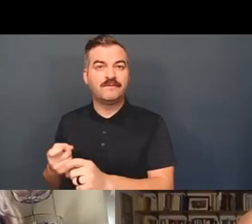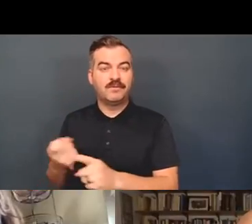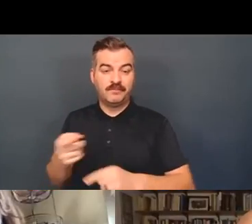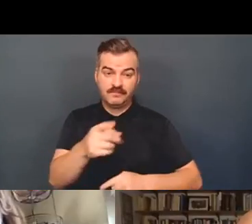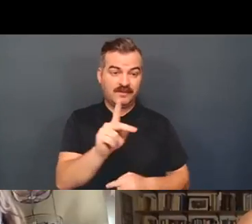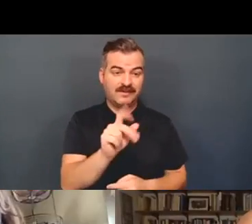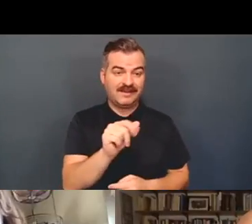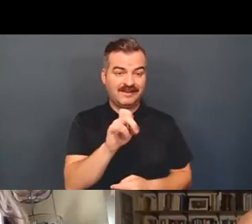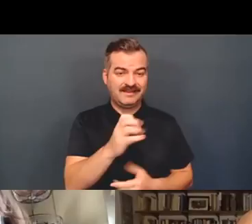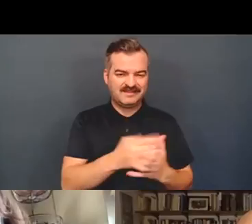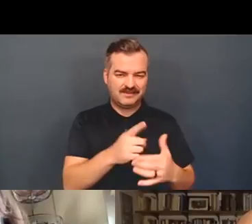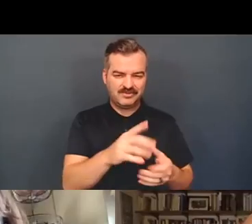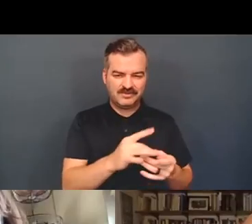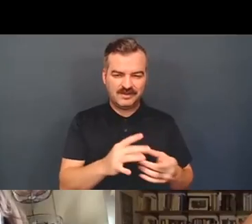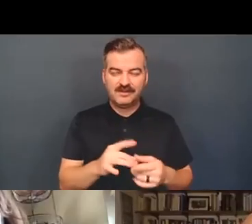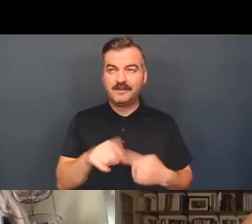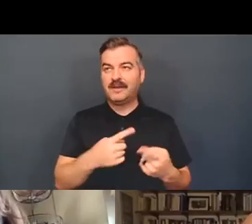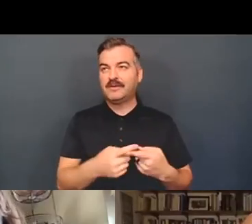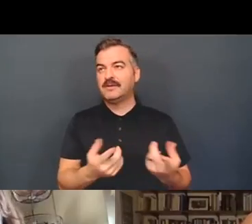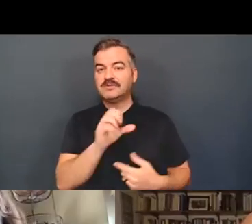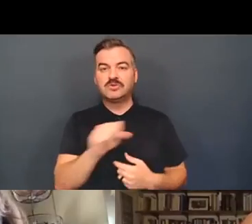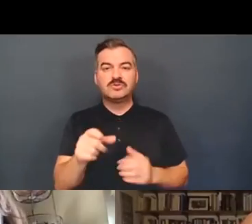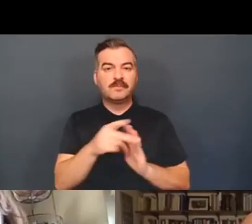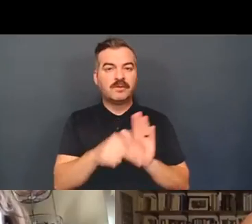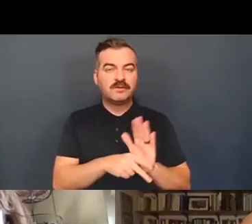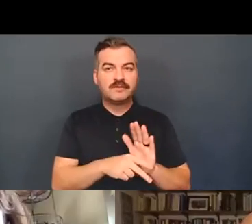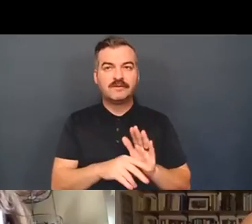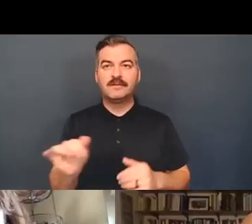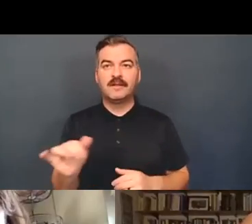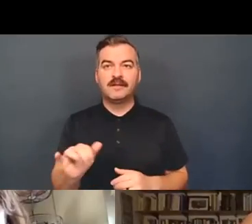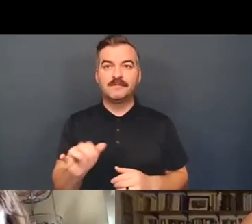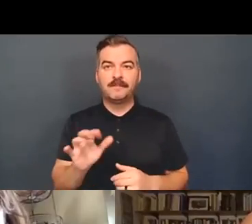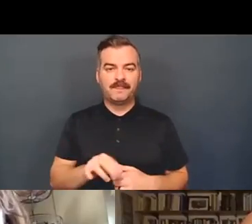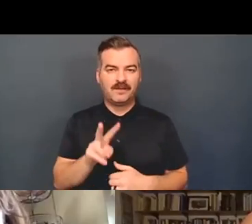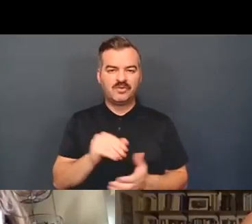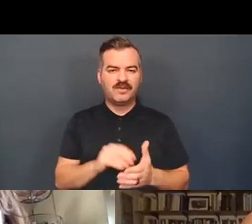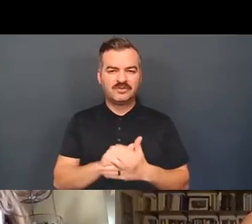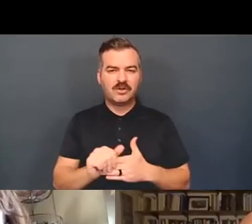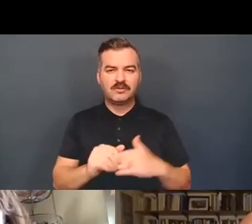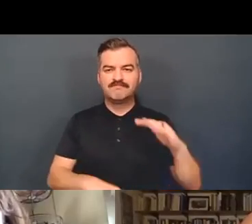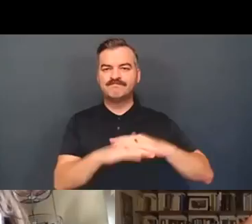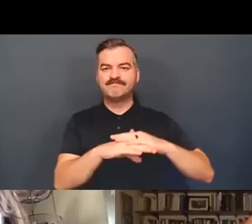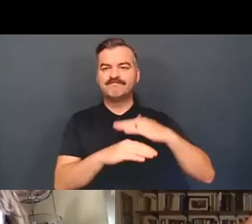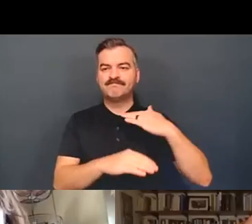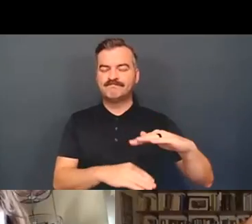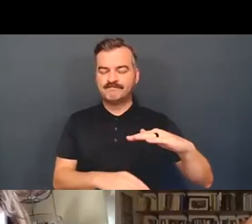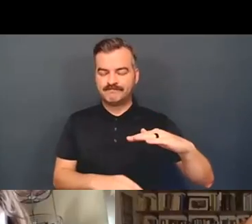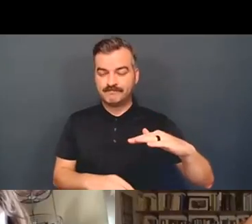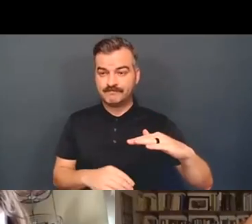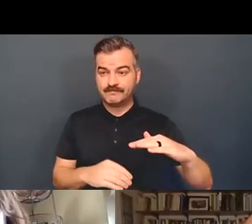and some of these aspects of social security policy, like the $2,000 asset maximum.